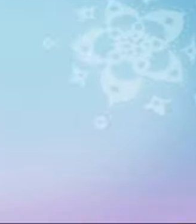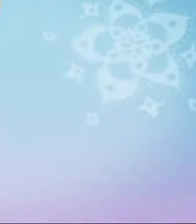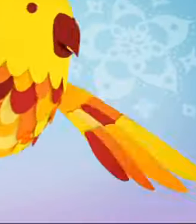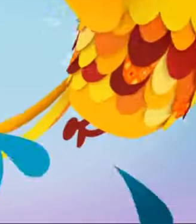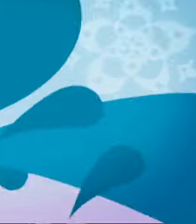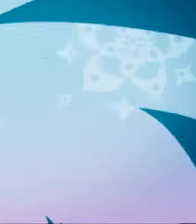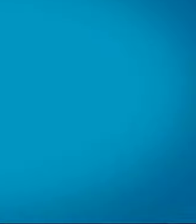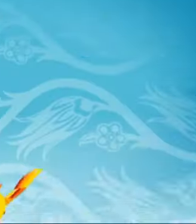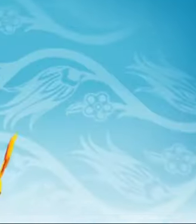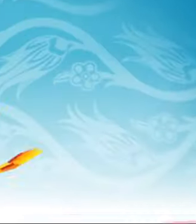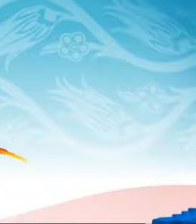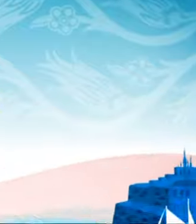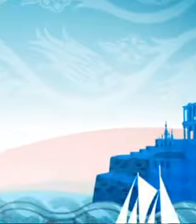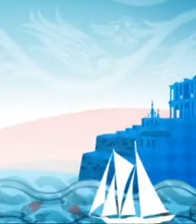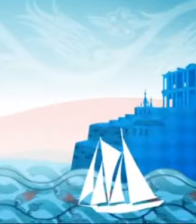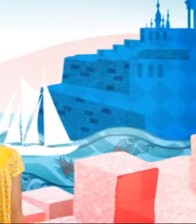Hello.